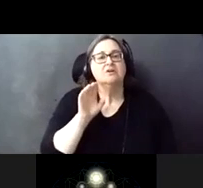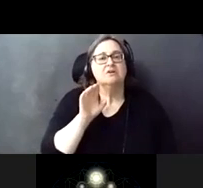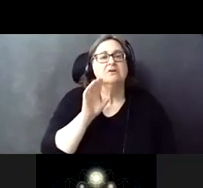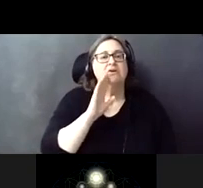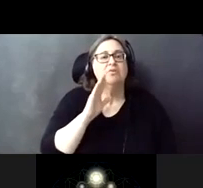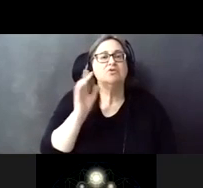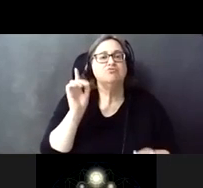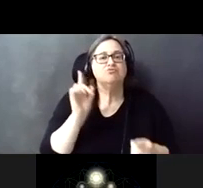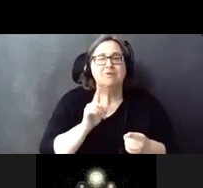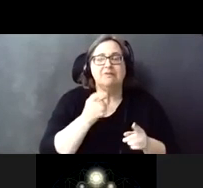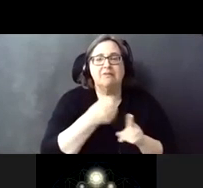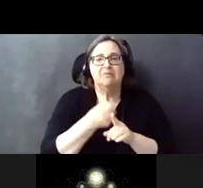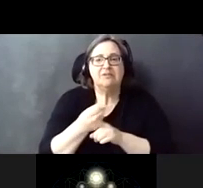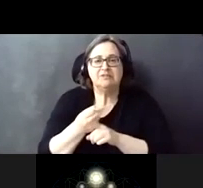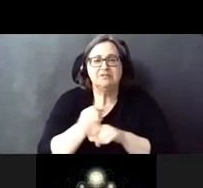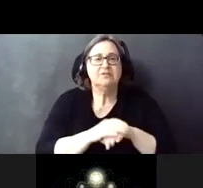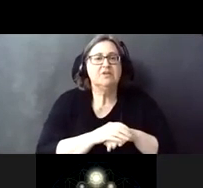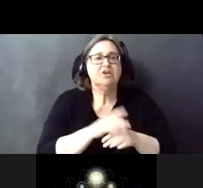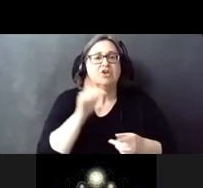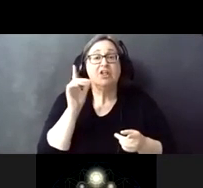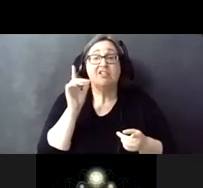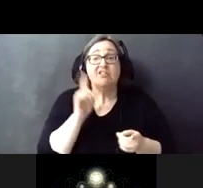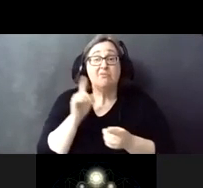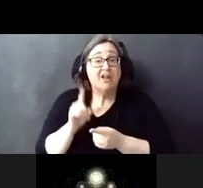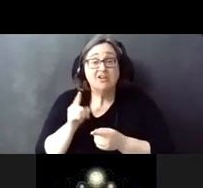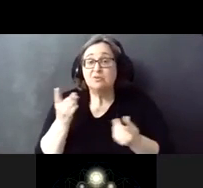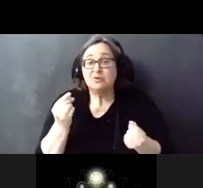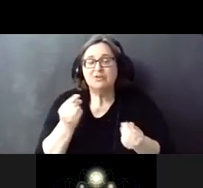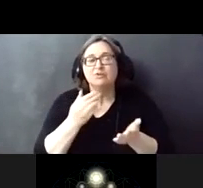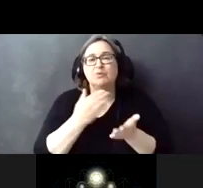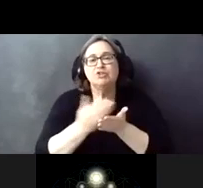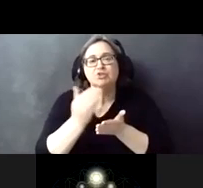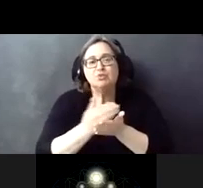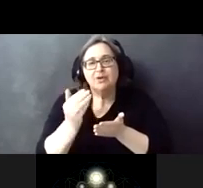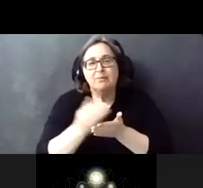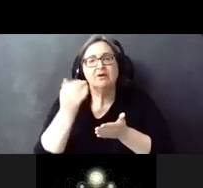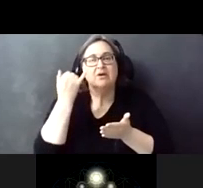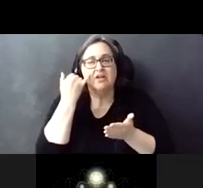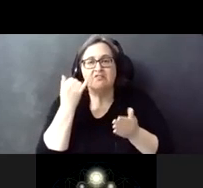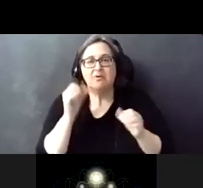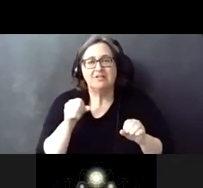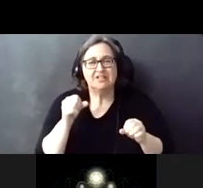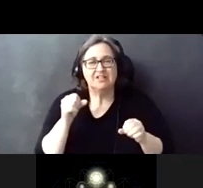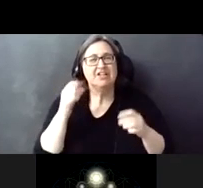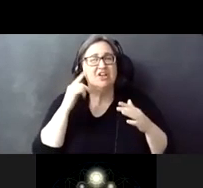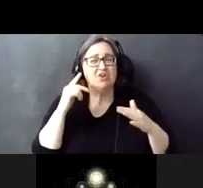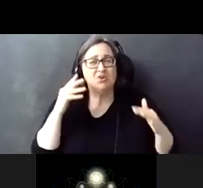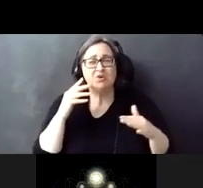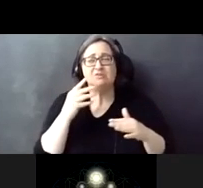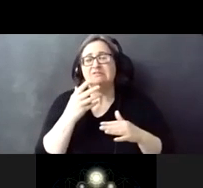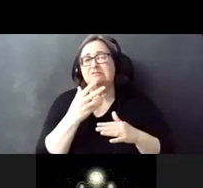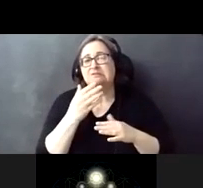possible mitigation efforts will include street sweeping whenever possible the noises work activities